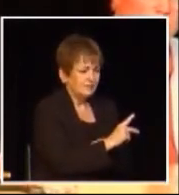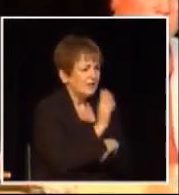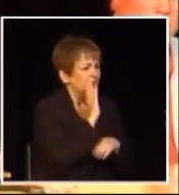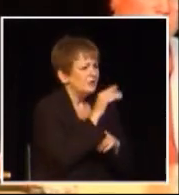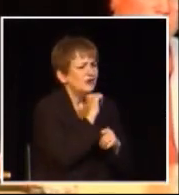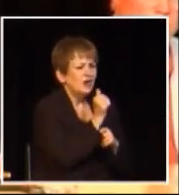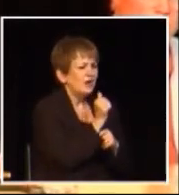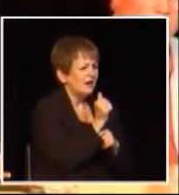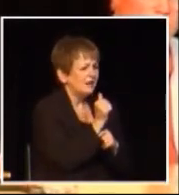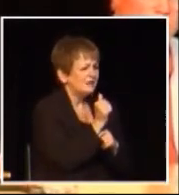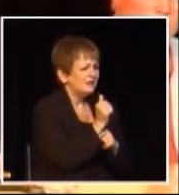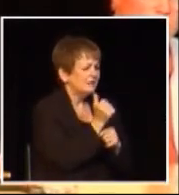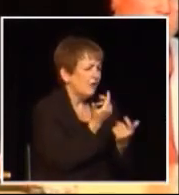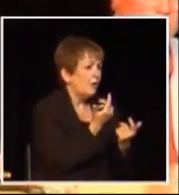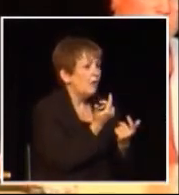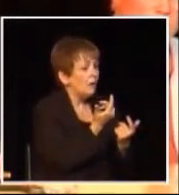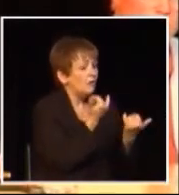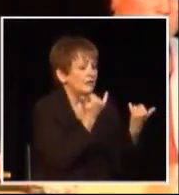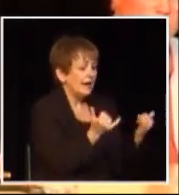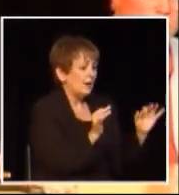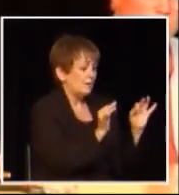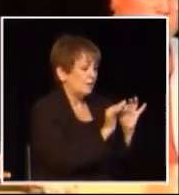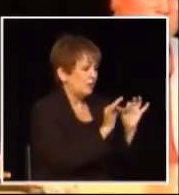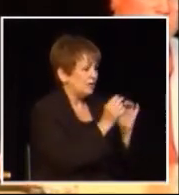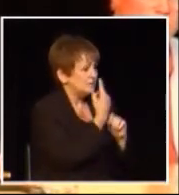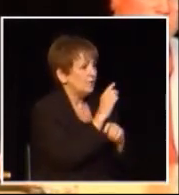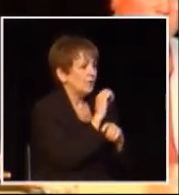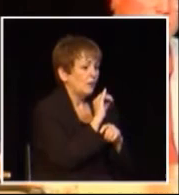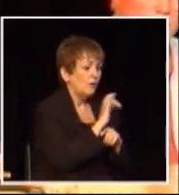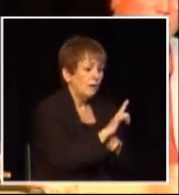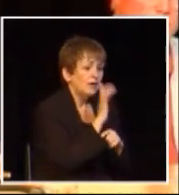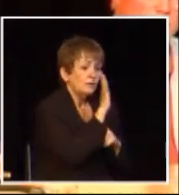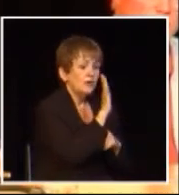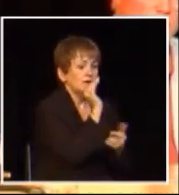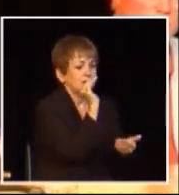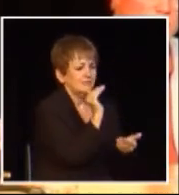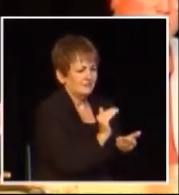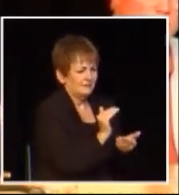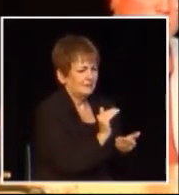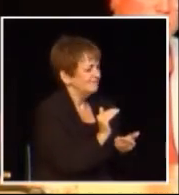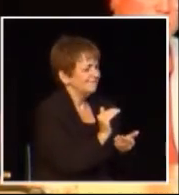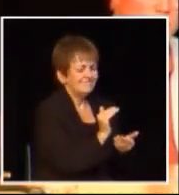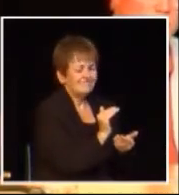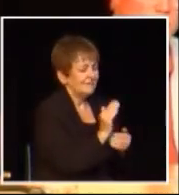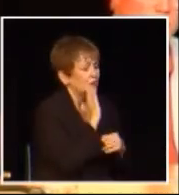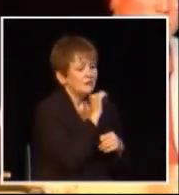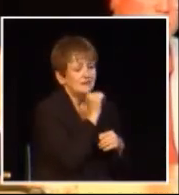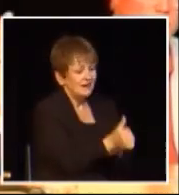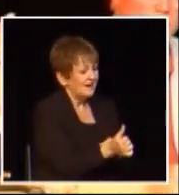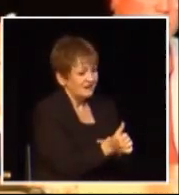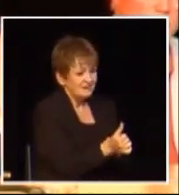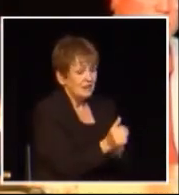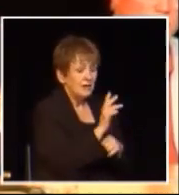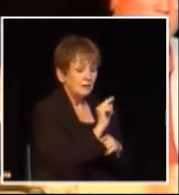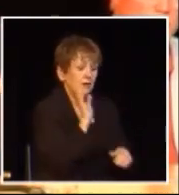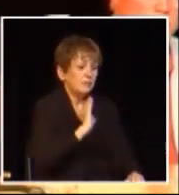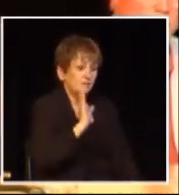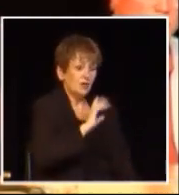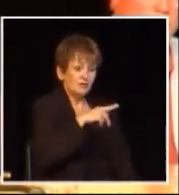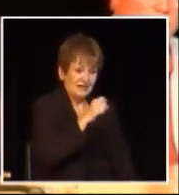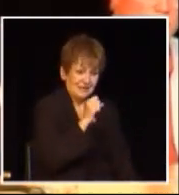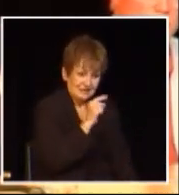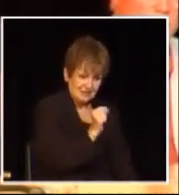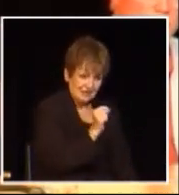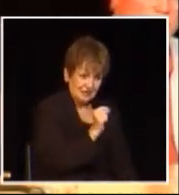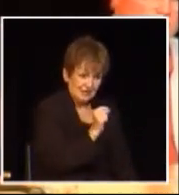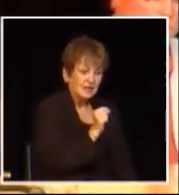they're not going to lower the price of oil or gas or anything like that it just won't happen but now in the